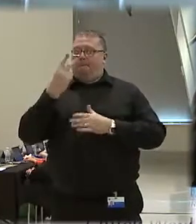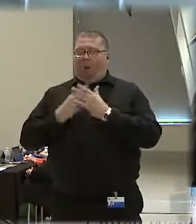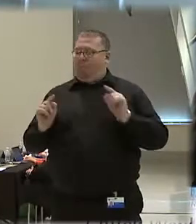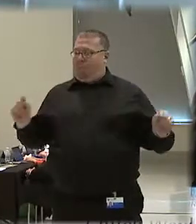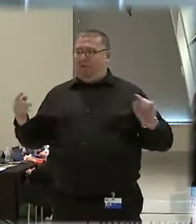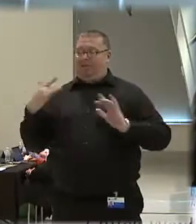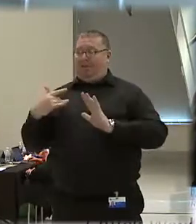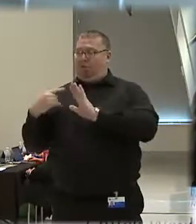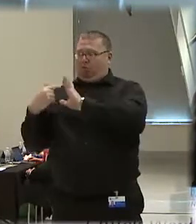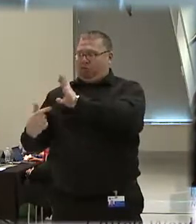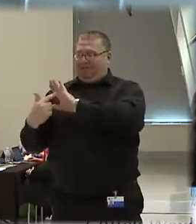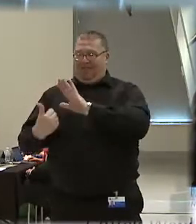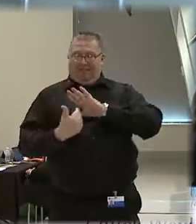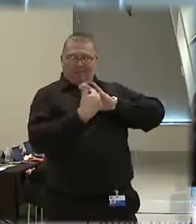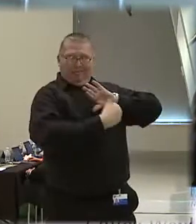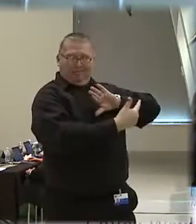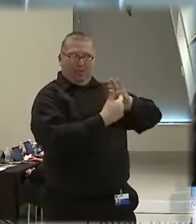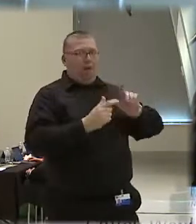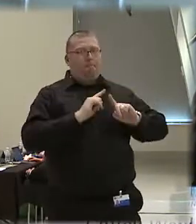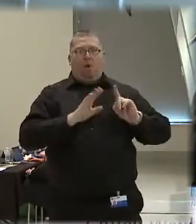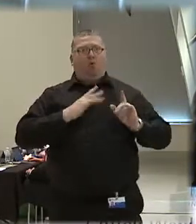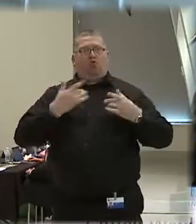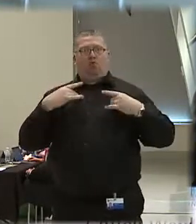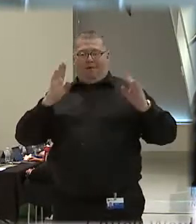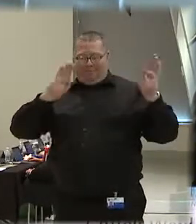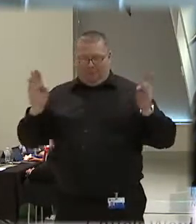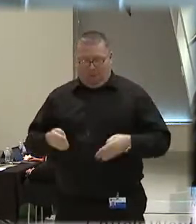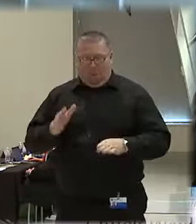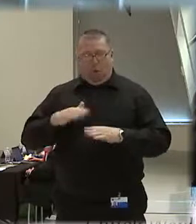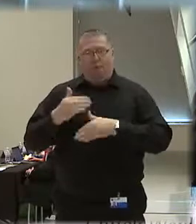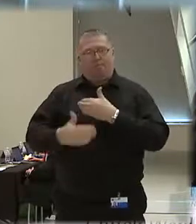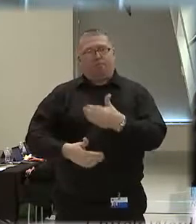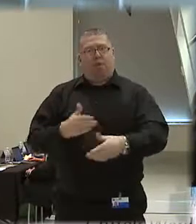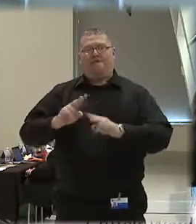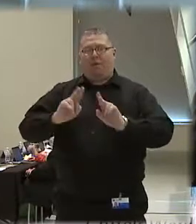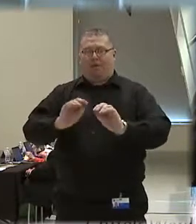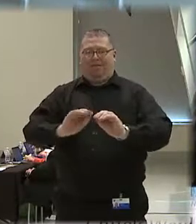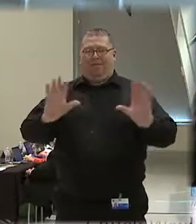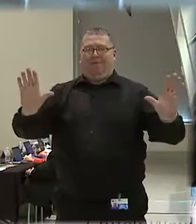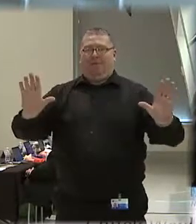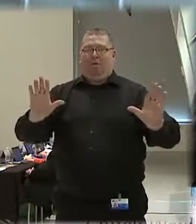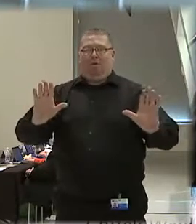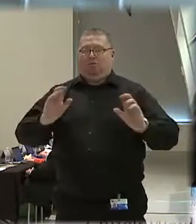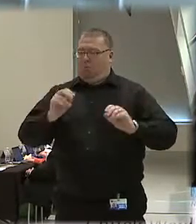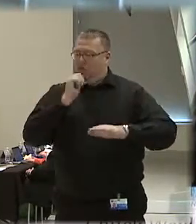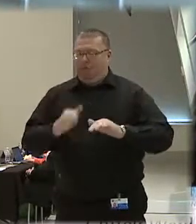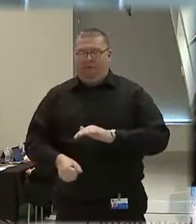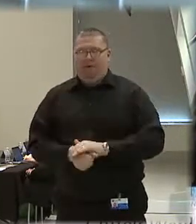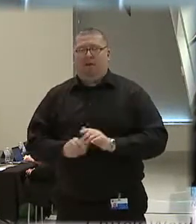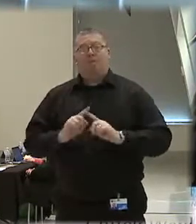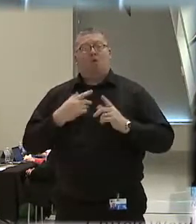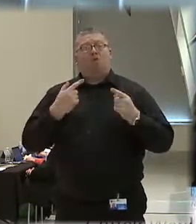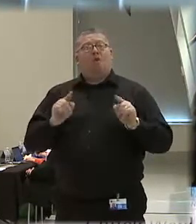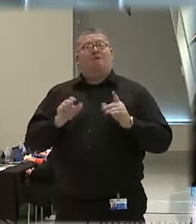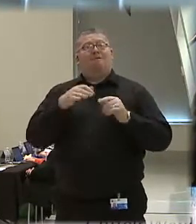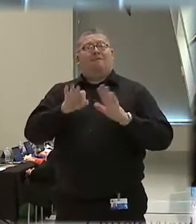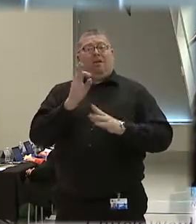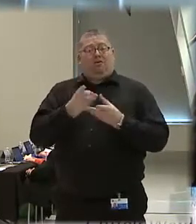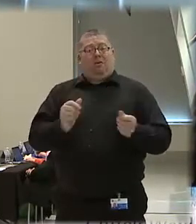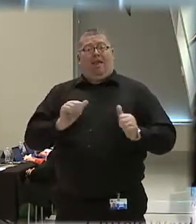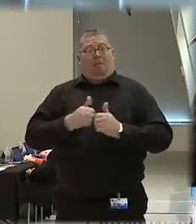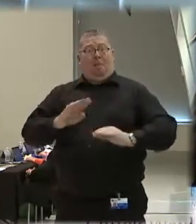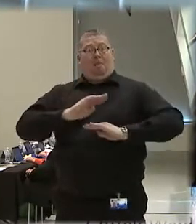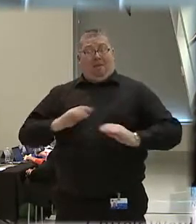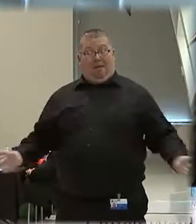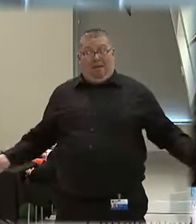pointing to the process and the transparency of the process. If you and I are trying to find a solution about how to please everyone,